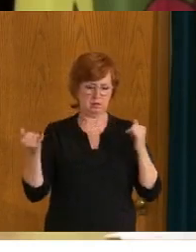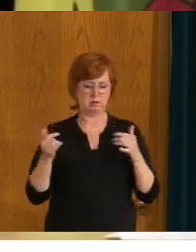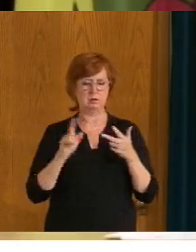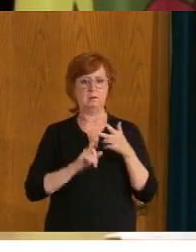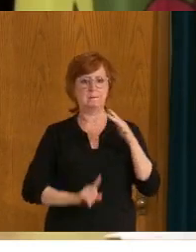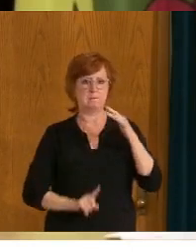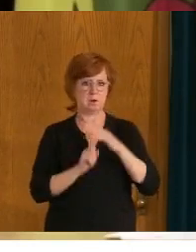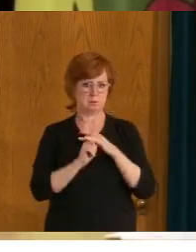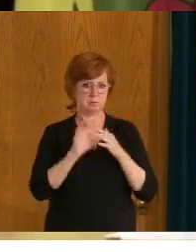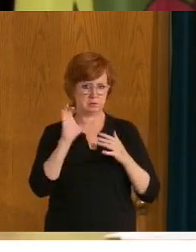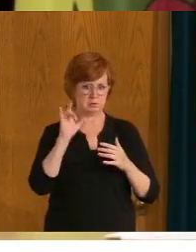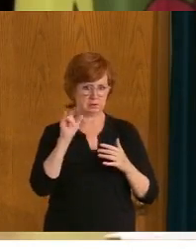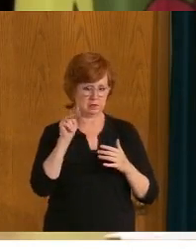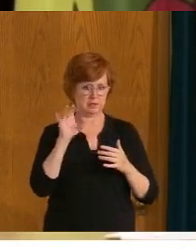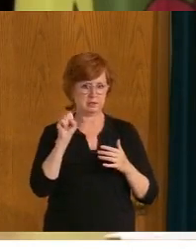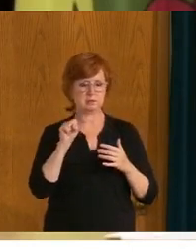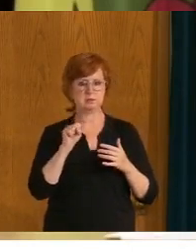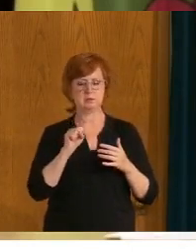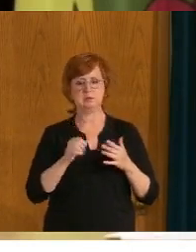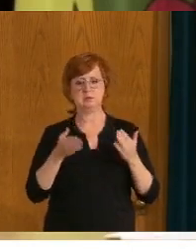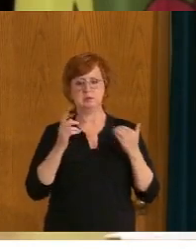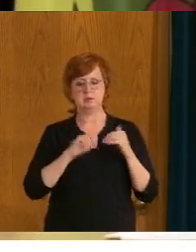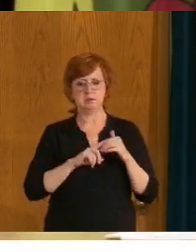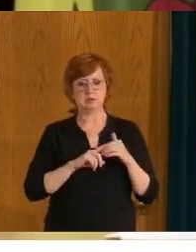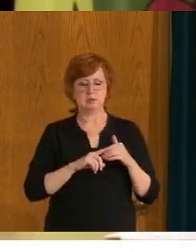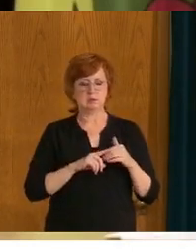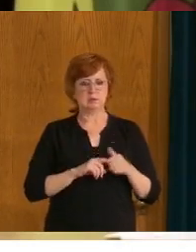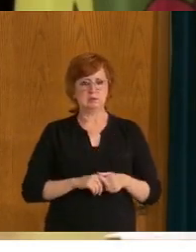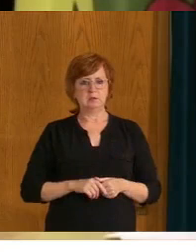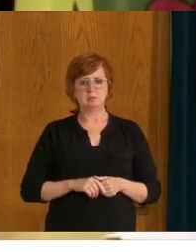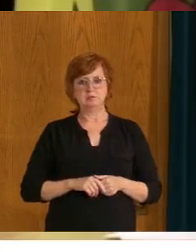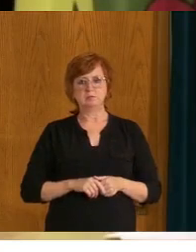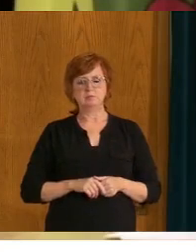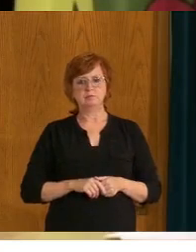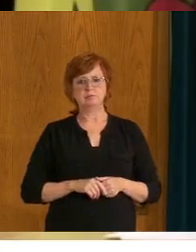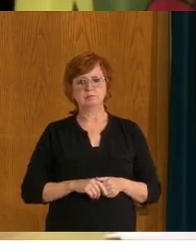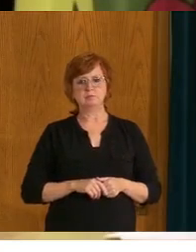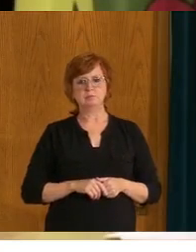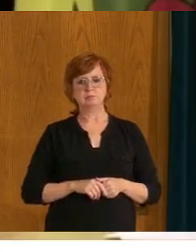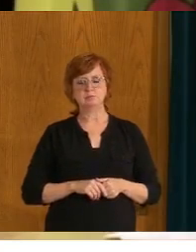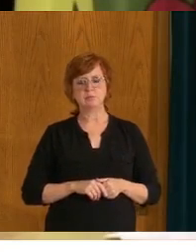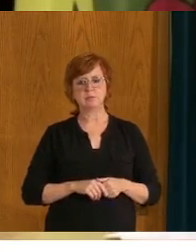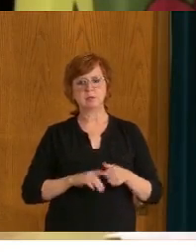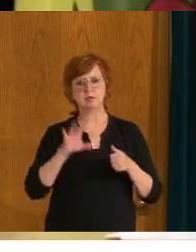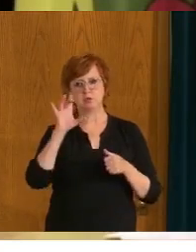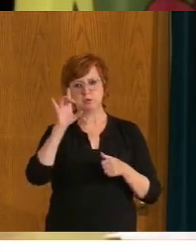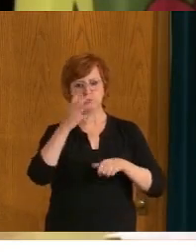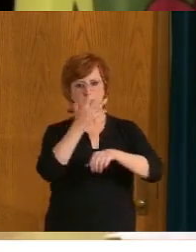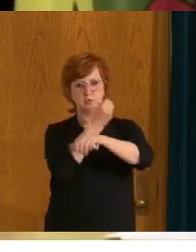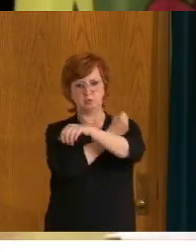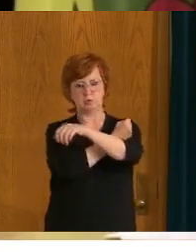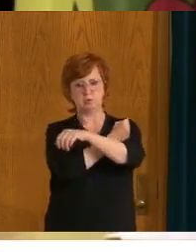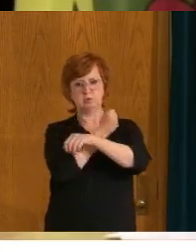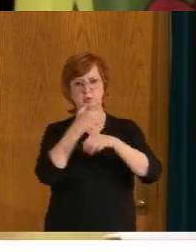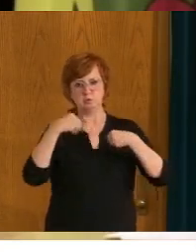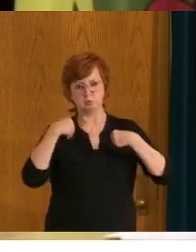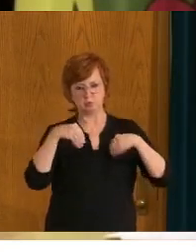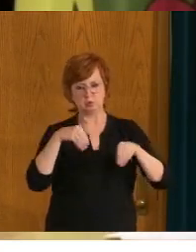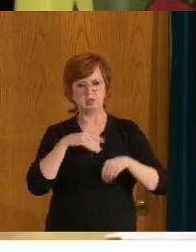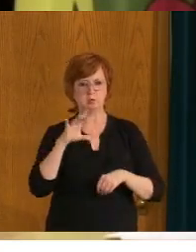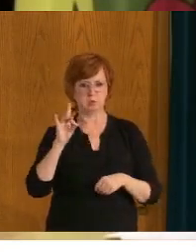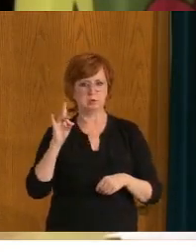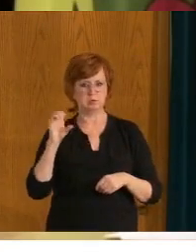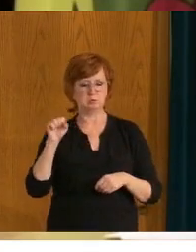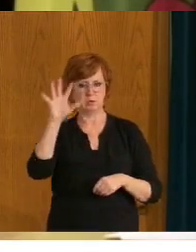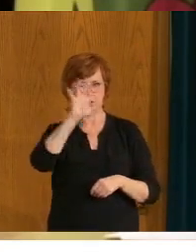pop-up clinics at various places and various communities, utilizing, uh, the capacity of our, our pharmacies across this province, and the access, uh,